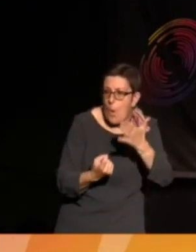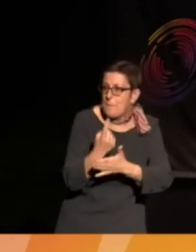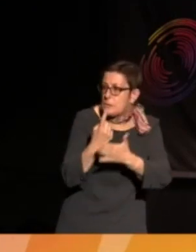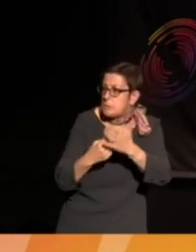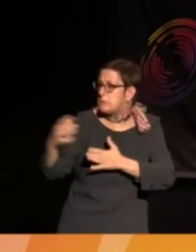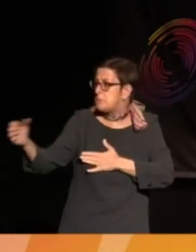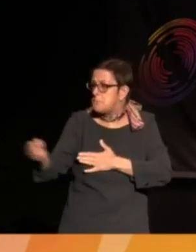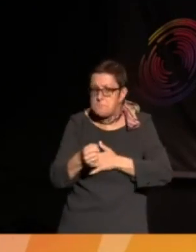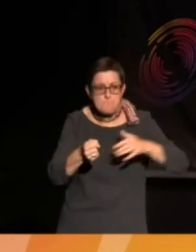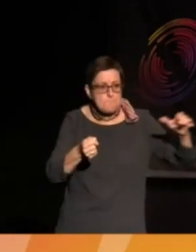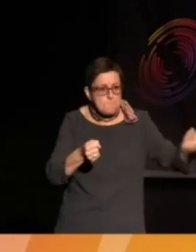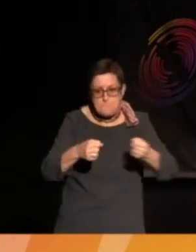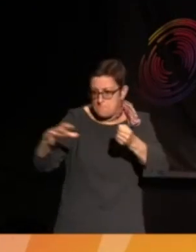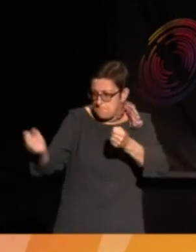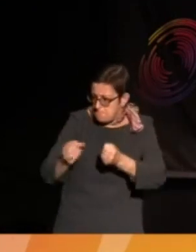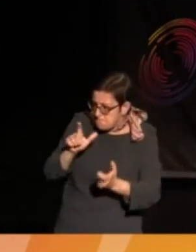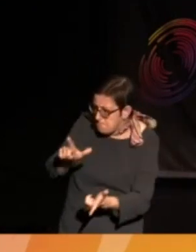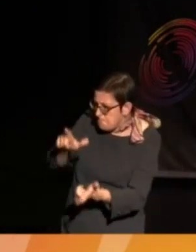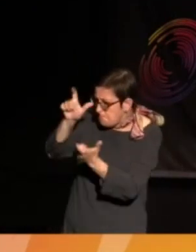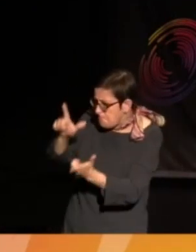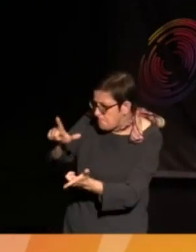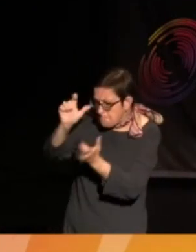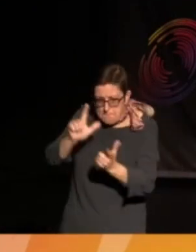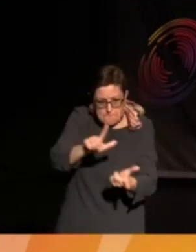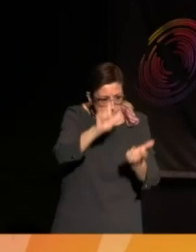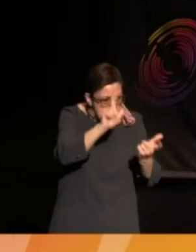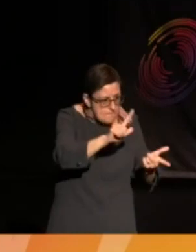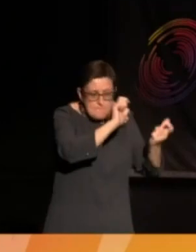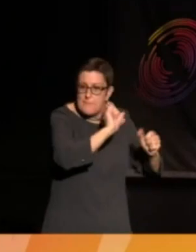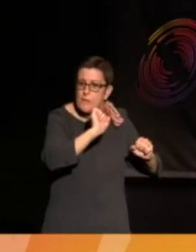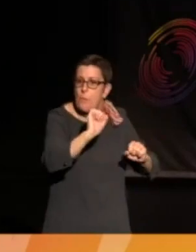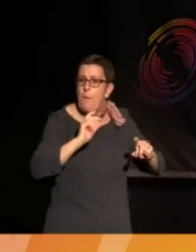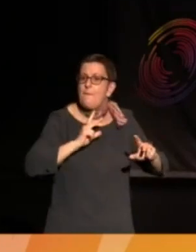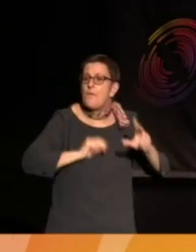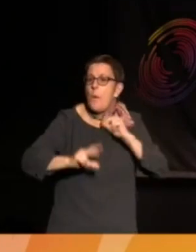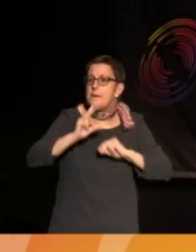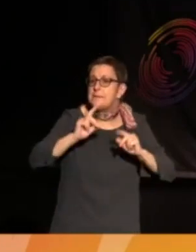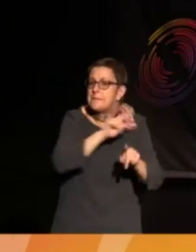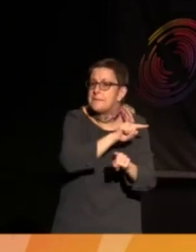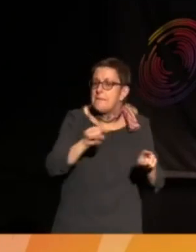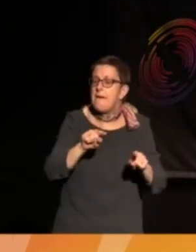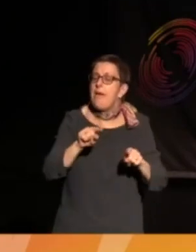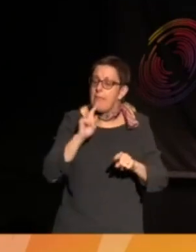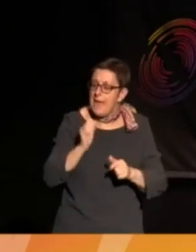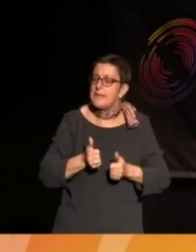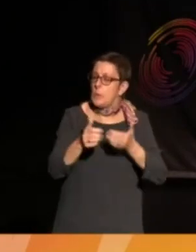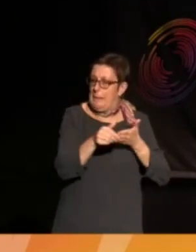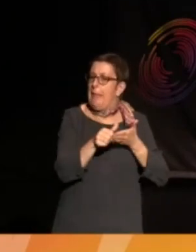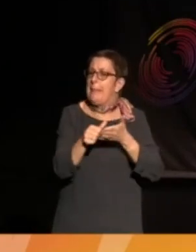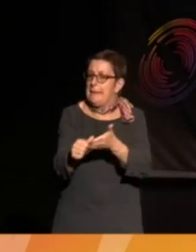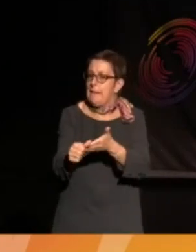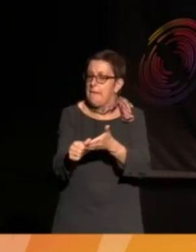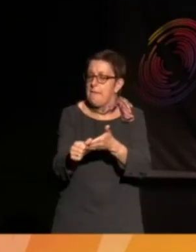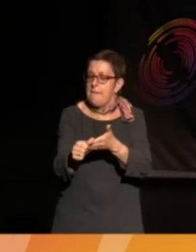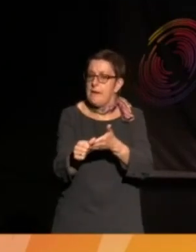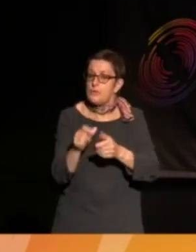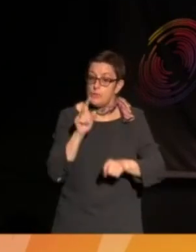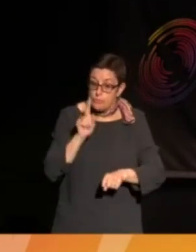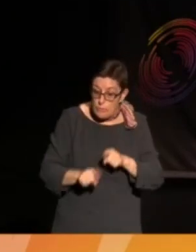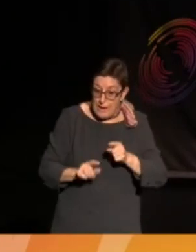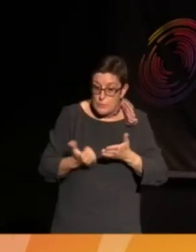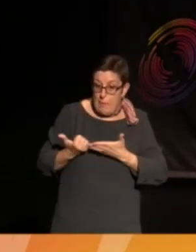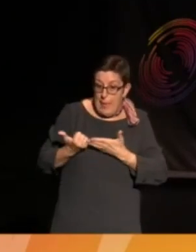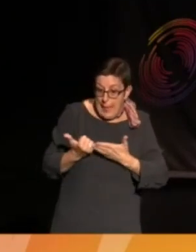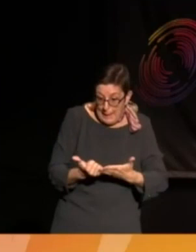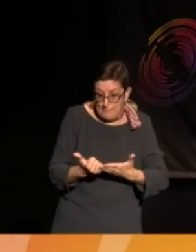people to go and stand on. And, you know, that, I think, is good leadership so that you can build this bottom-up change, which is something of what we're trying to do here